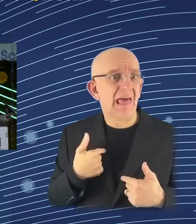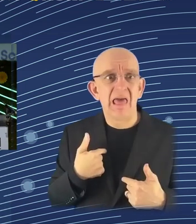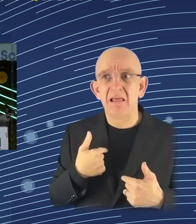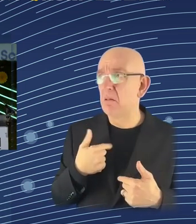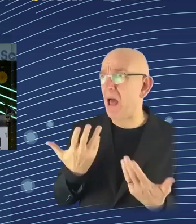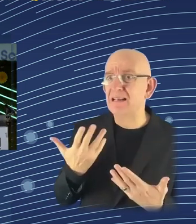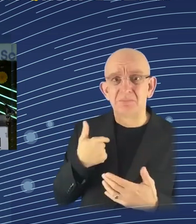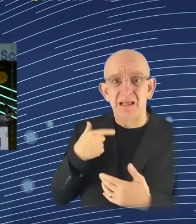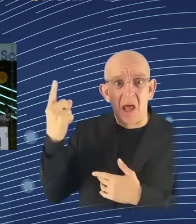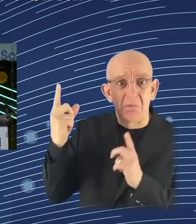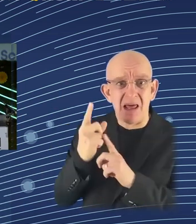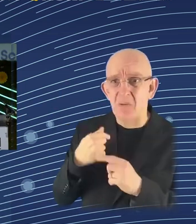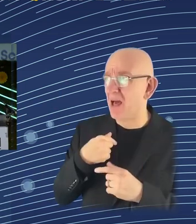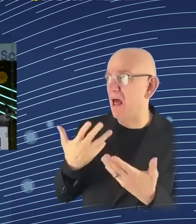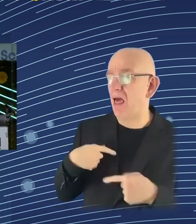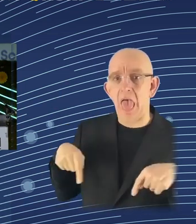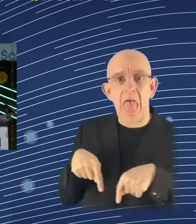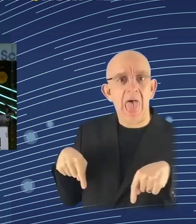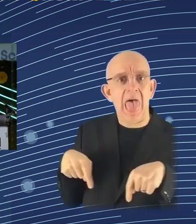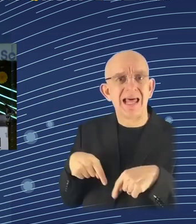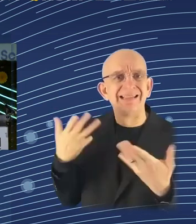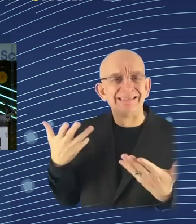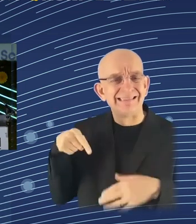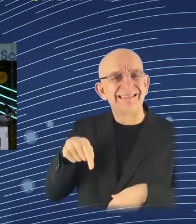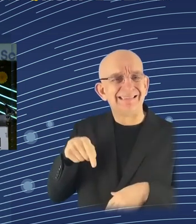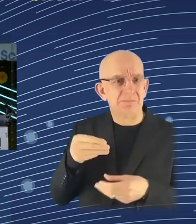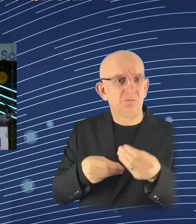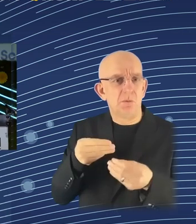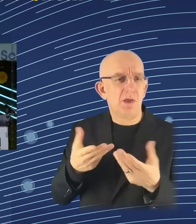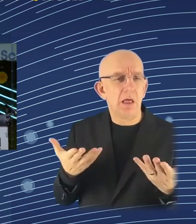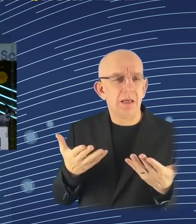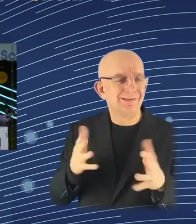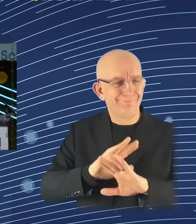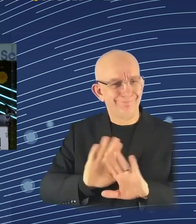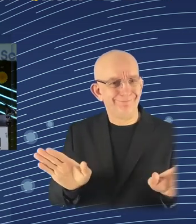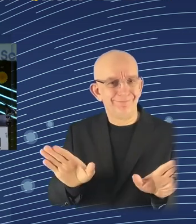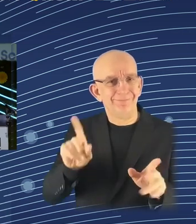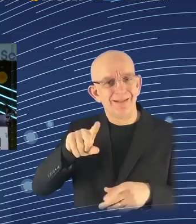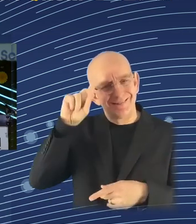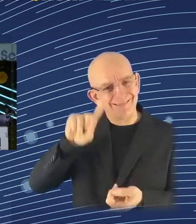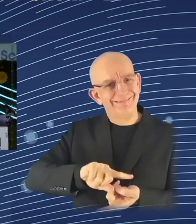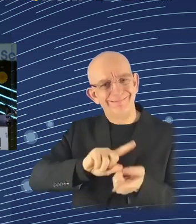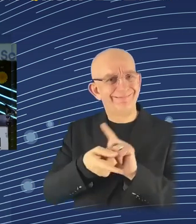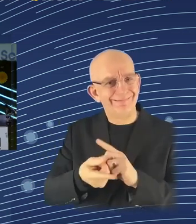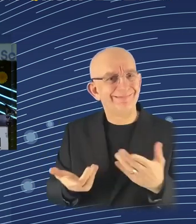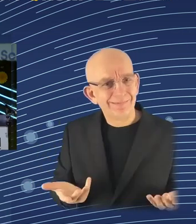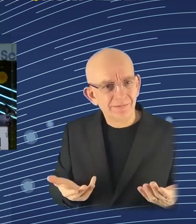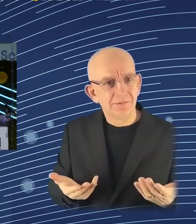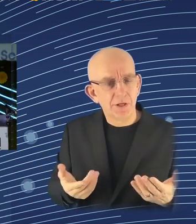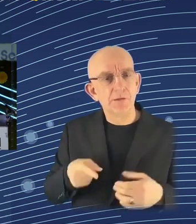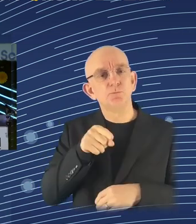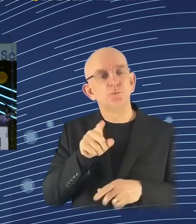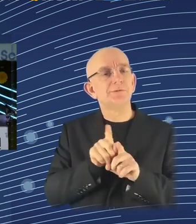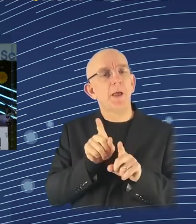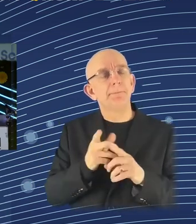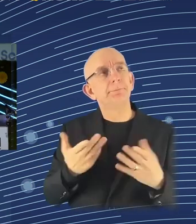That's not a good job. Whereas if you improve conditions at work, then those should be good events. They say, ah, what a